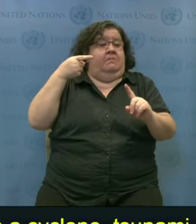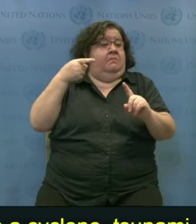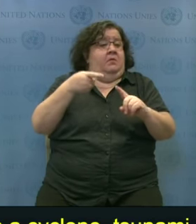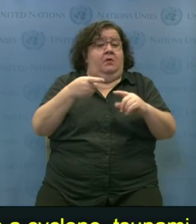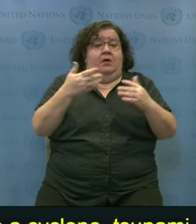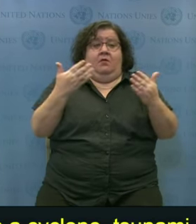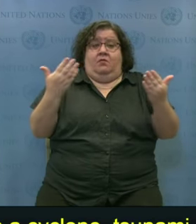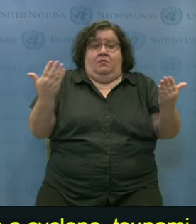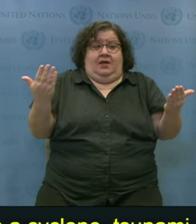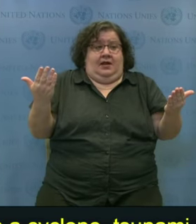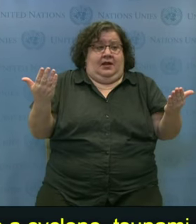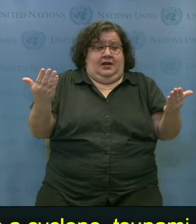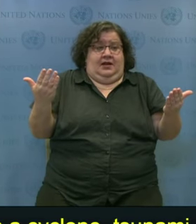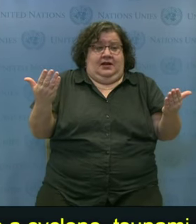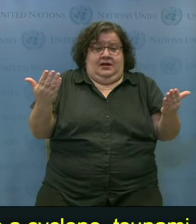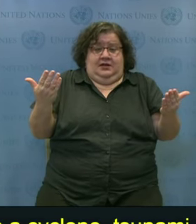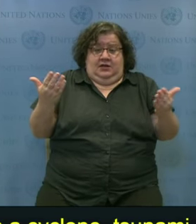adversity.